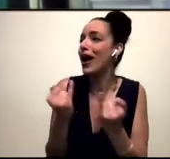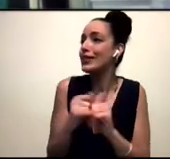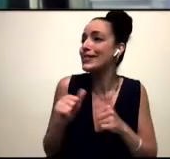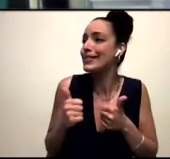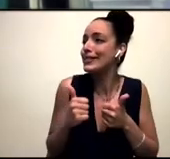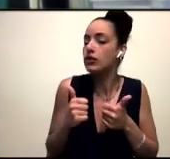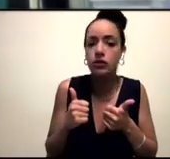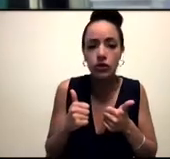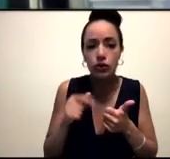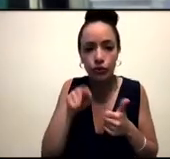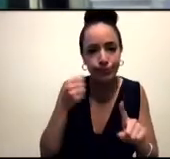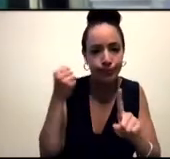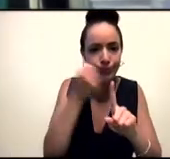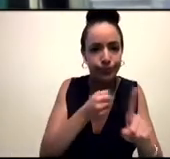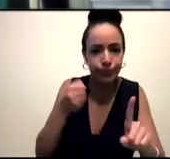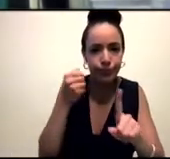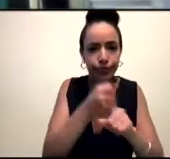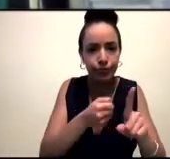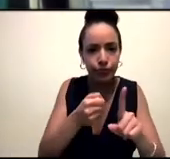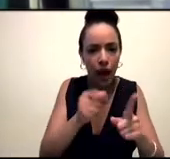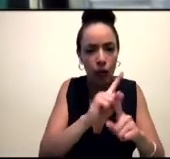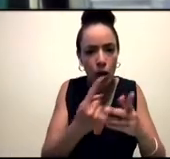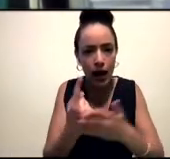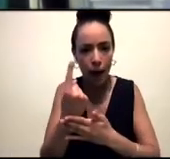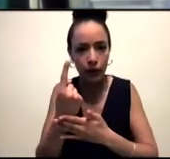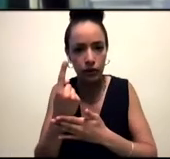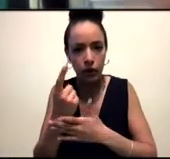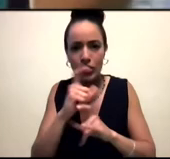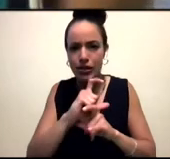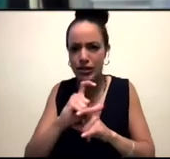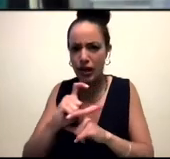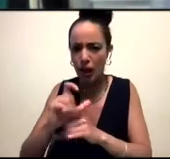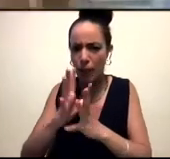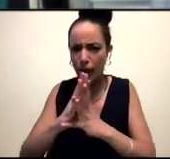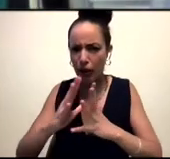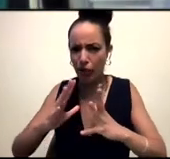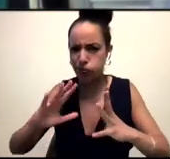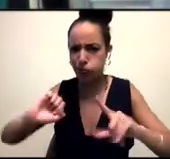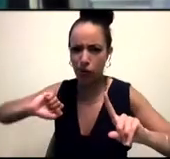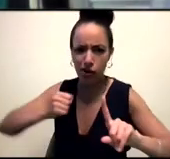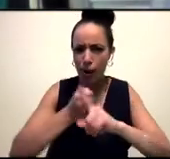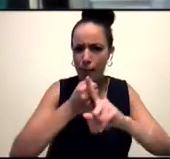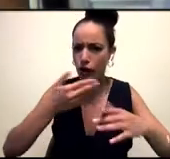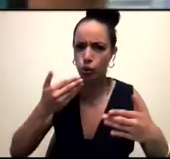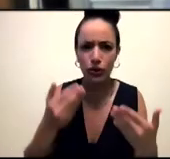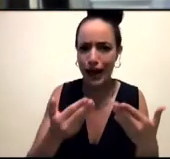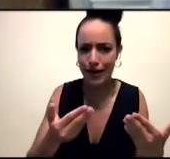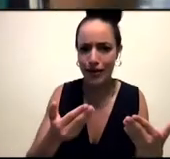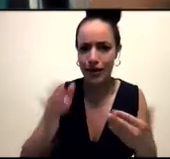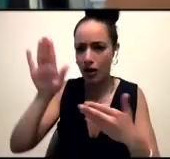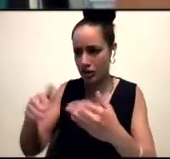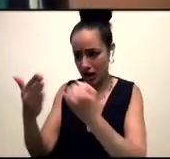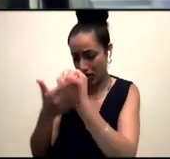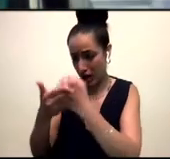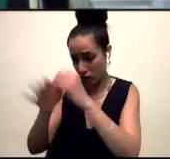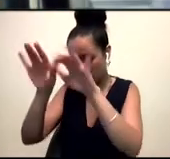that happen have incredible effects to today. So if you're looking at South Asia today, and we're, if we're looking at even just the example of like,